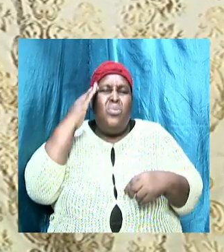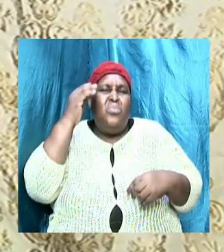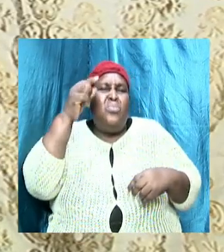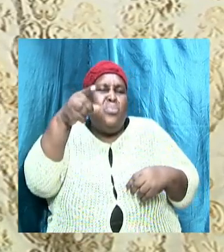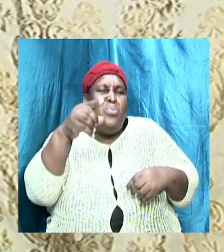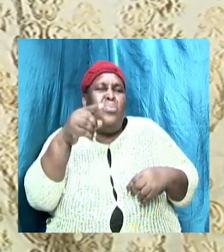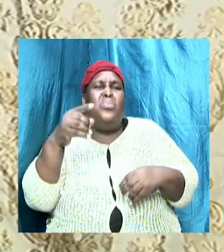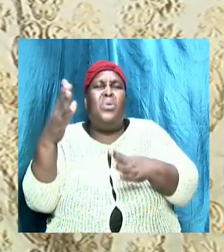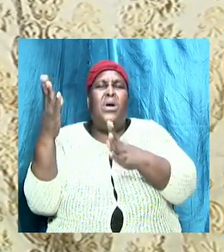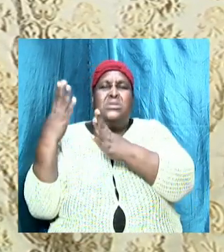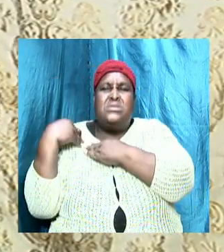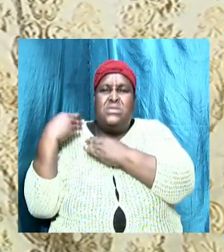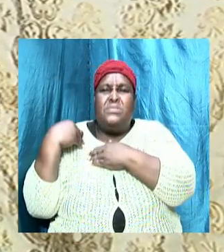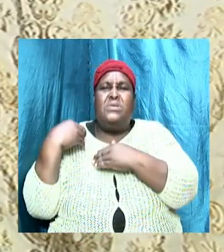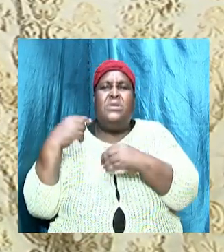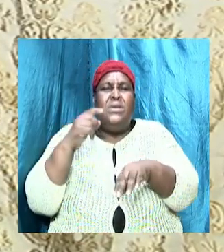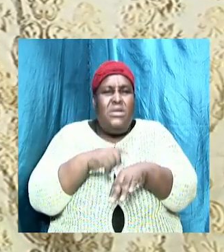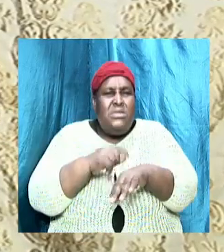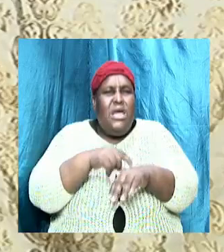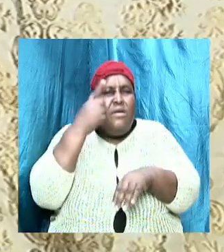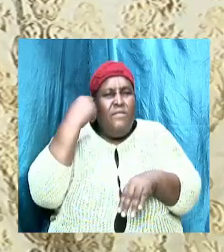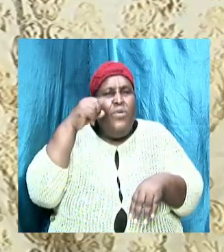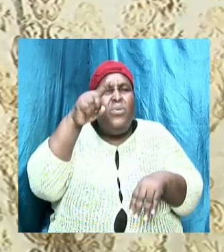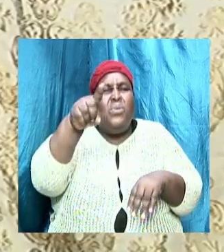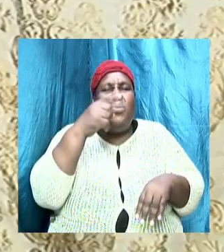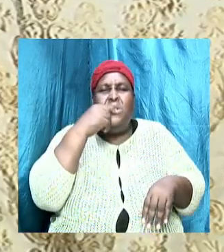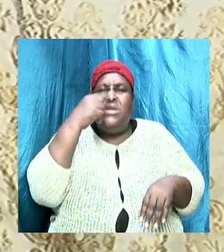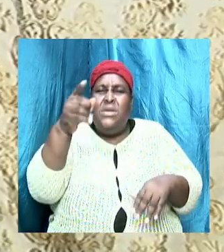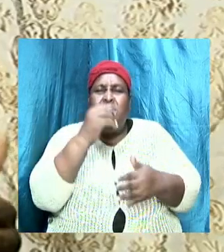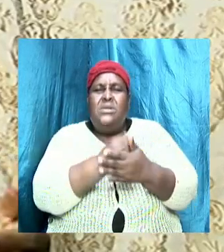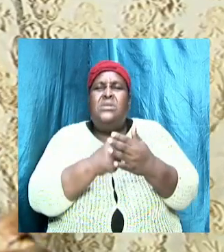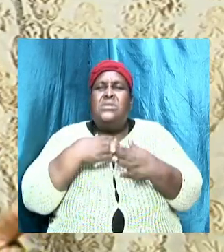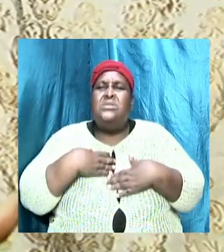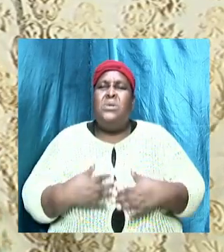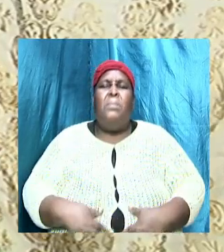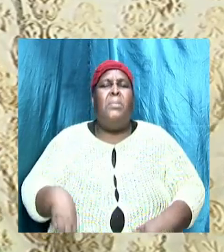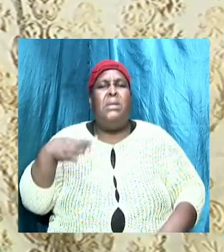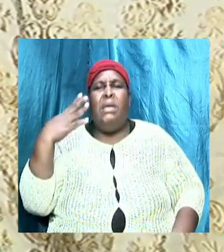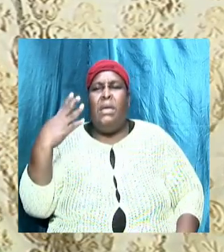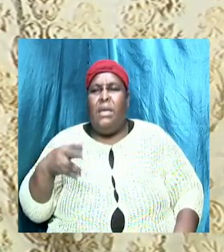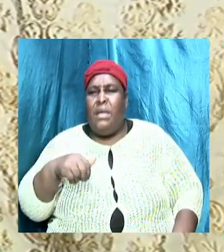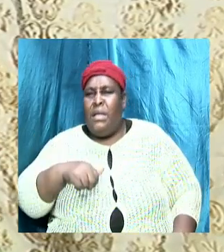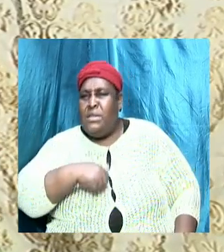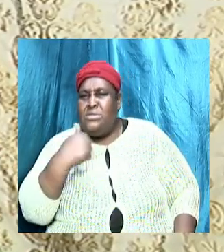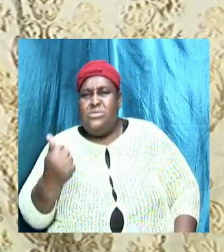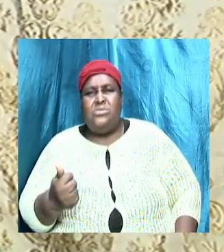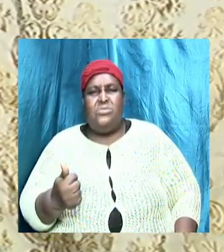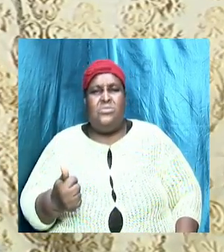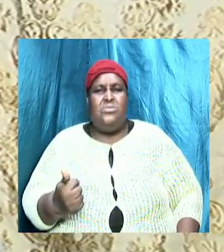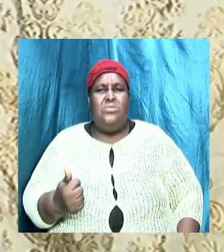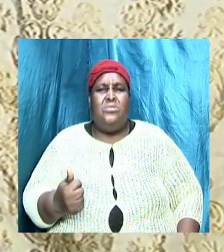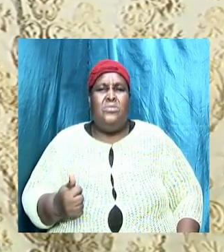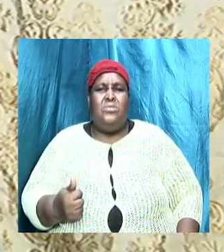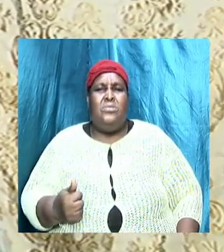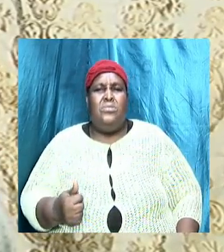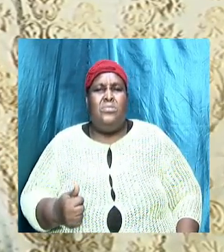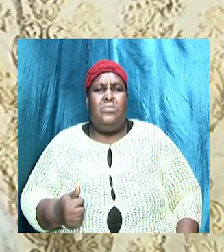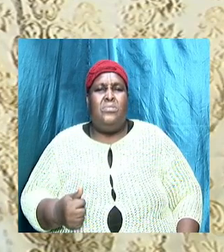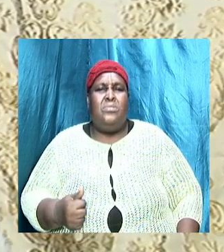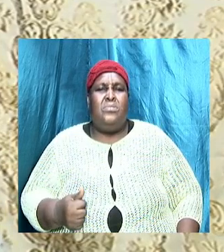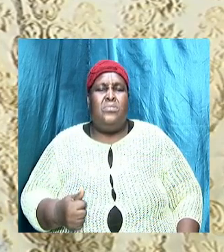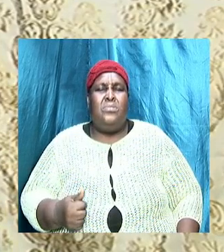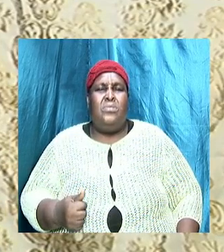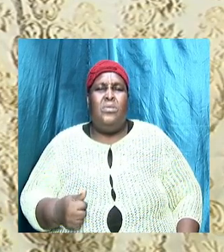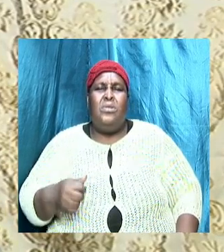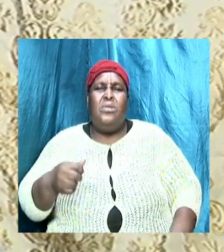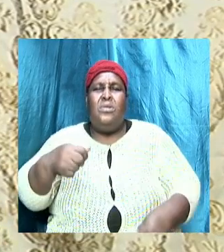accepted this is time for you to tell somebody else don't water it down the gospel is a